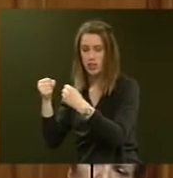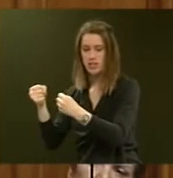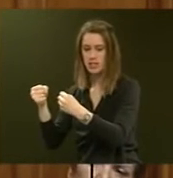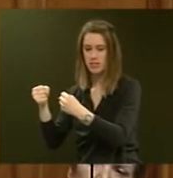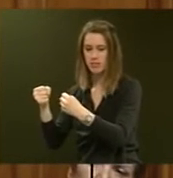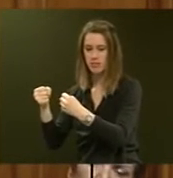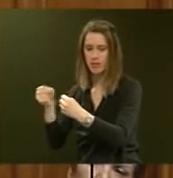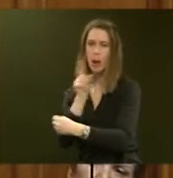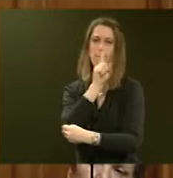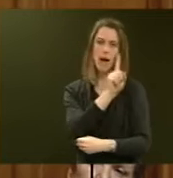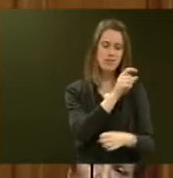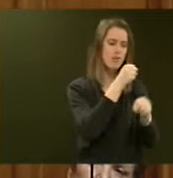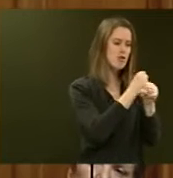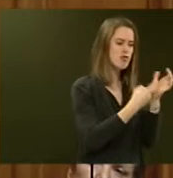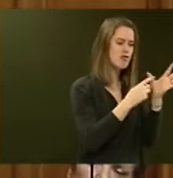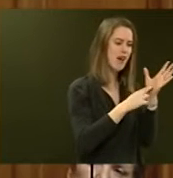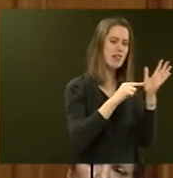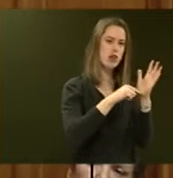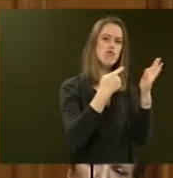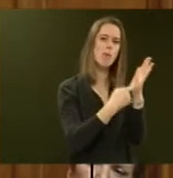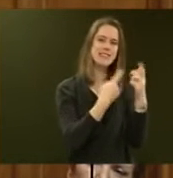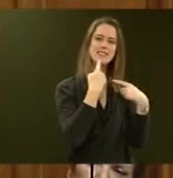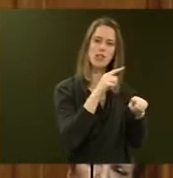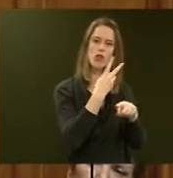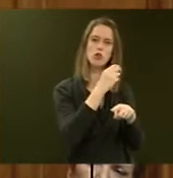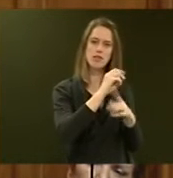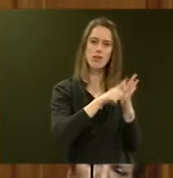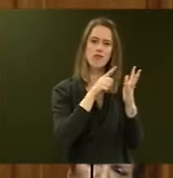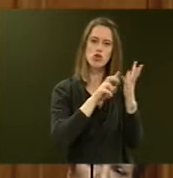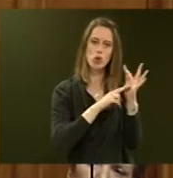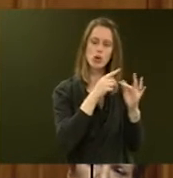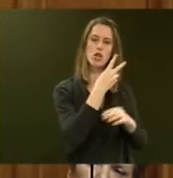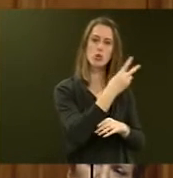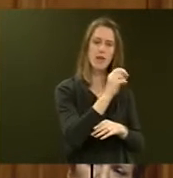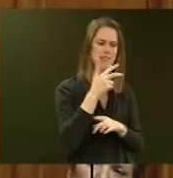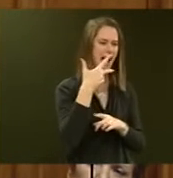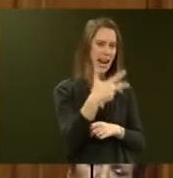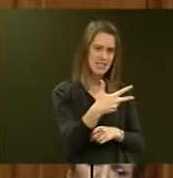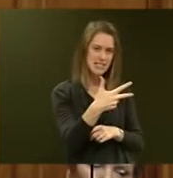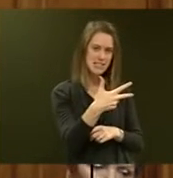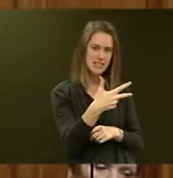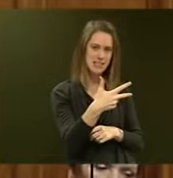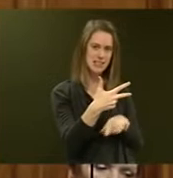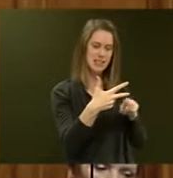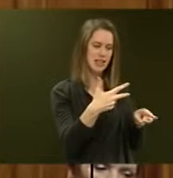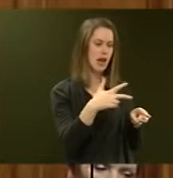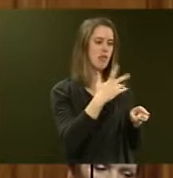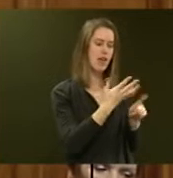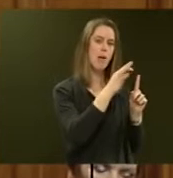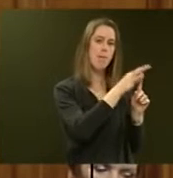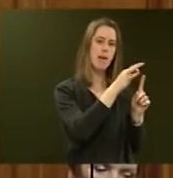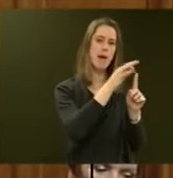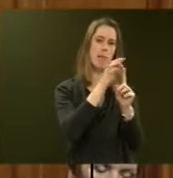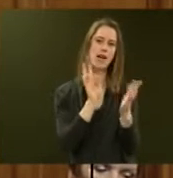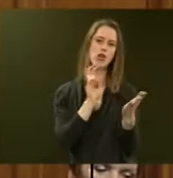Grant Robertson saying on 20 June 2008 that the PPP contract for